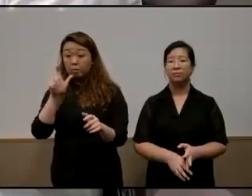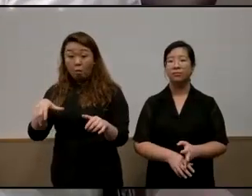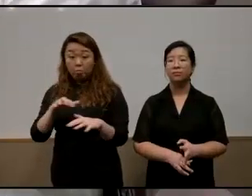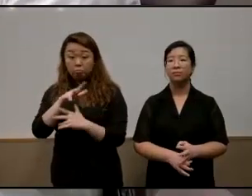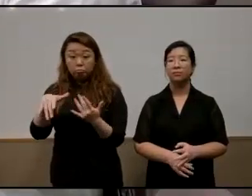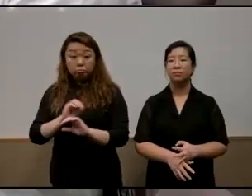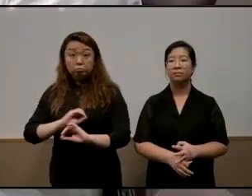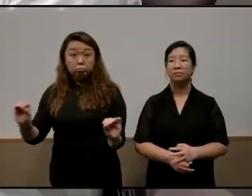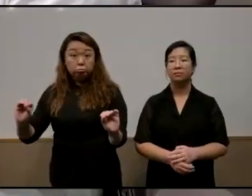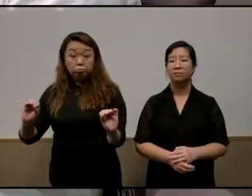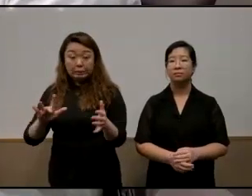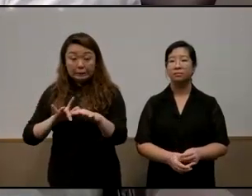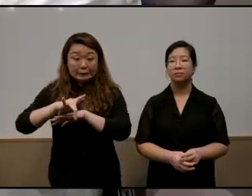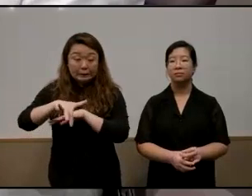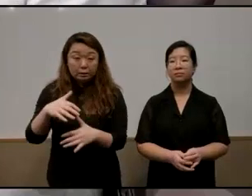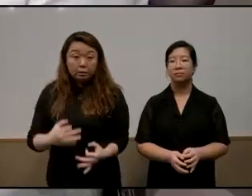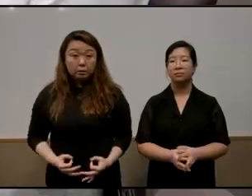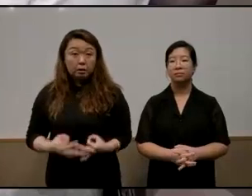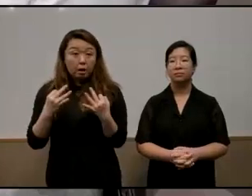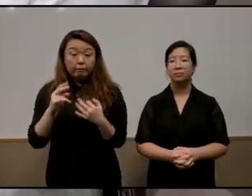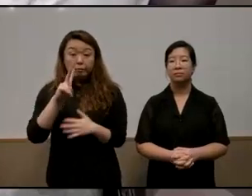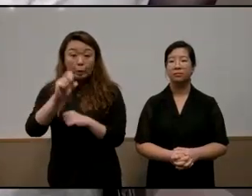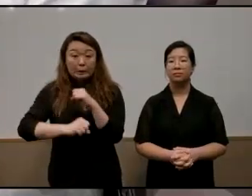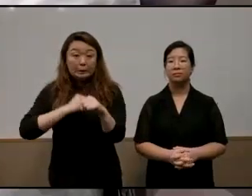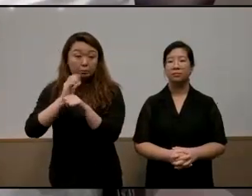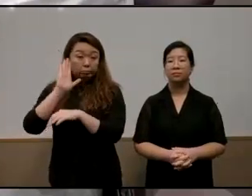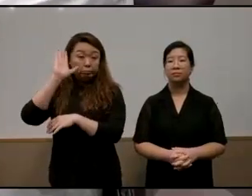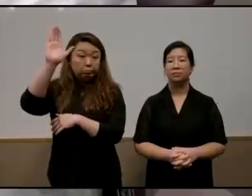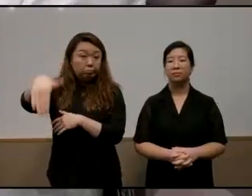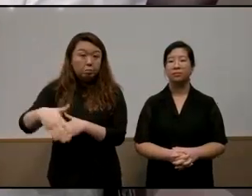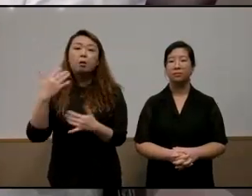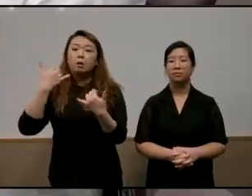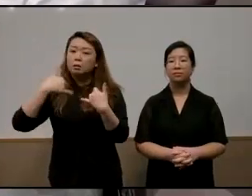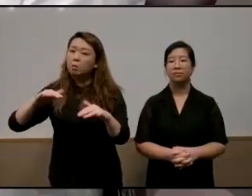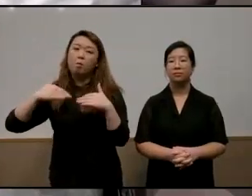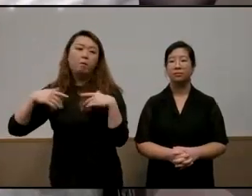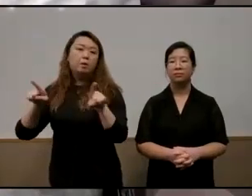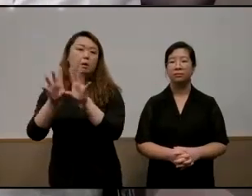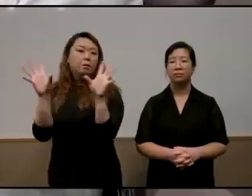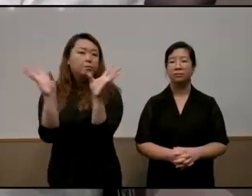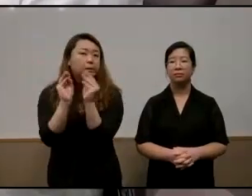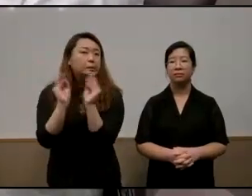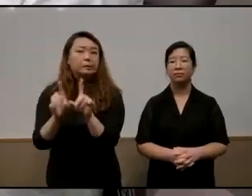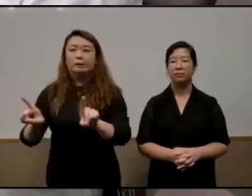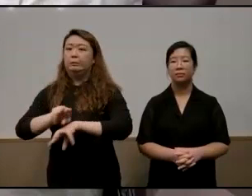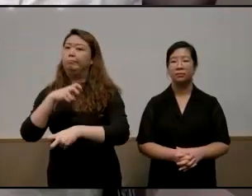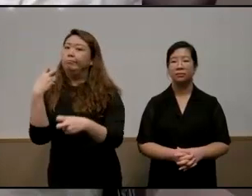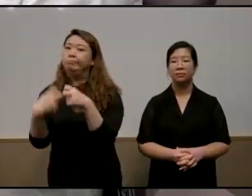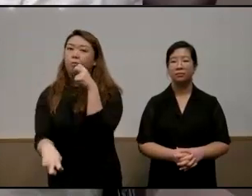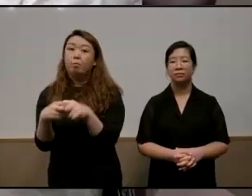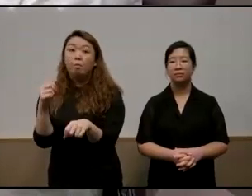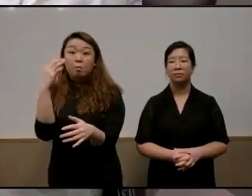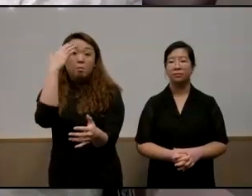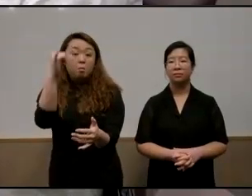intermingling early in life 20 years down we'll be having the same conference the same problems because